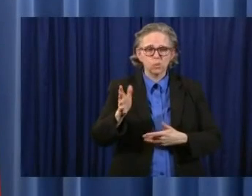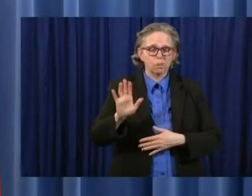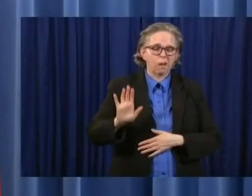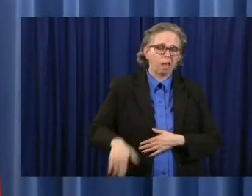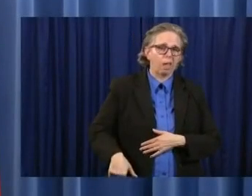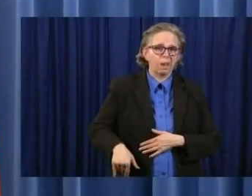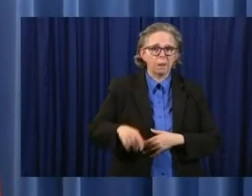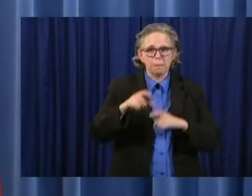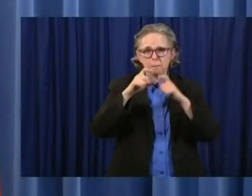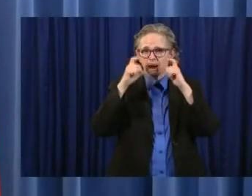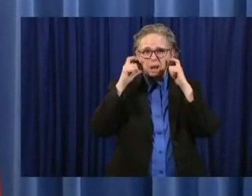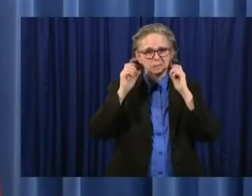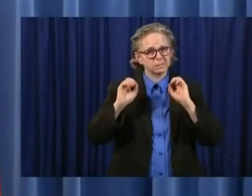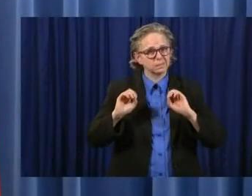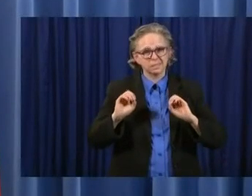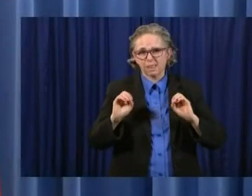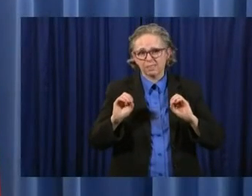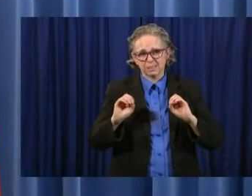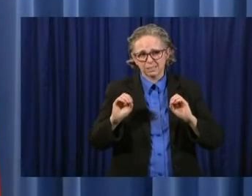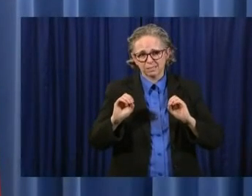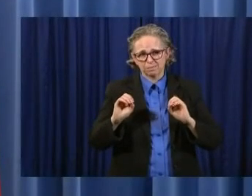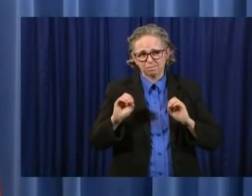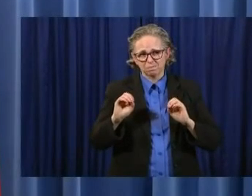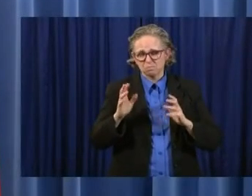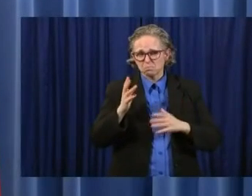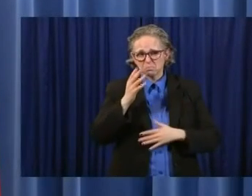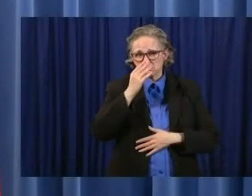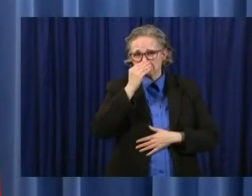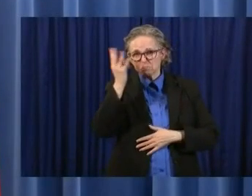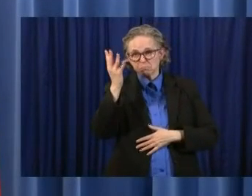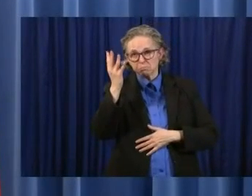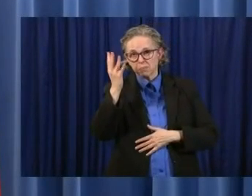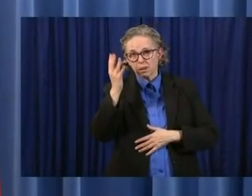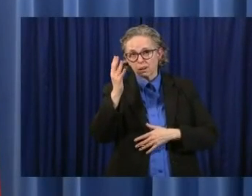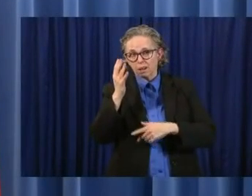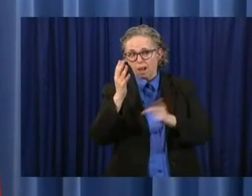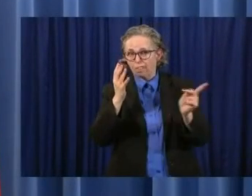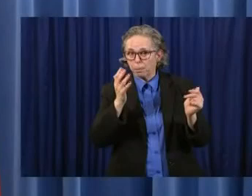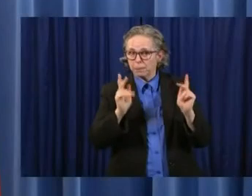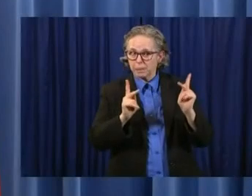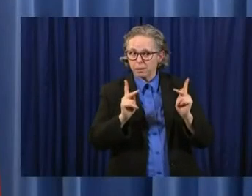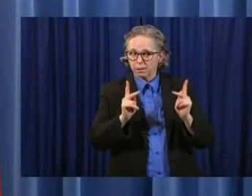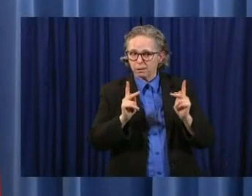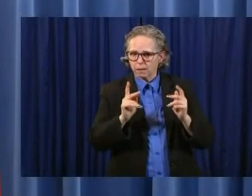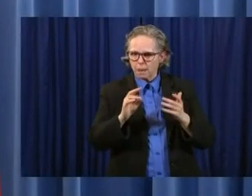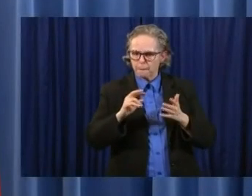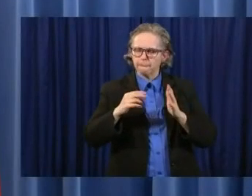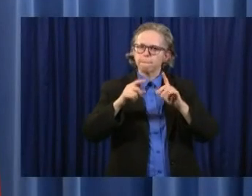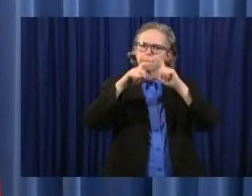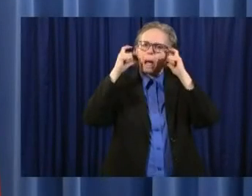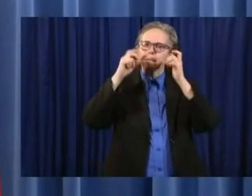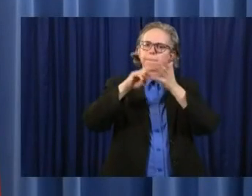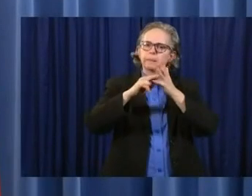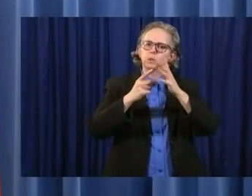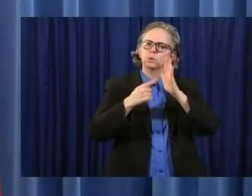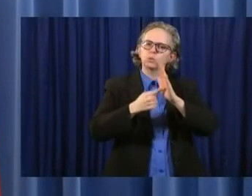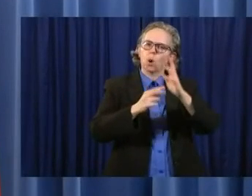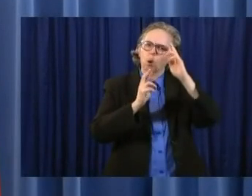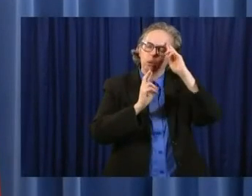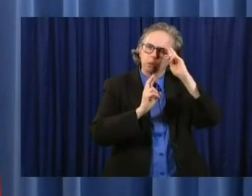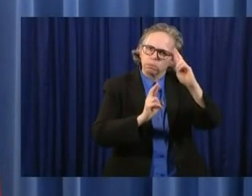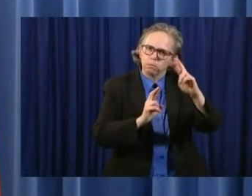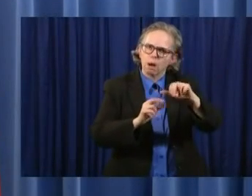you care about other people and that you want to protect them because you're not wearing that really to protect yourself. You're wearing that to protect other people.